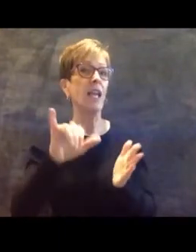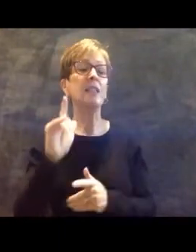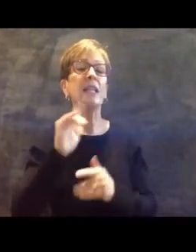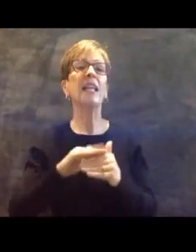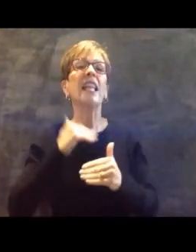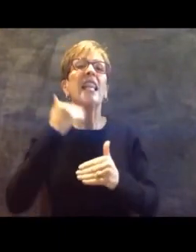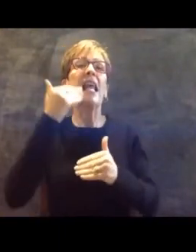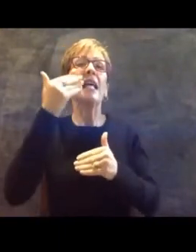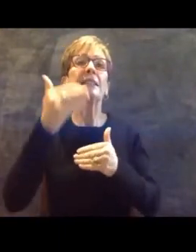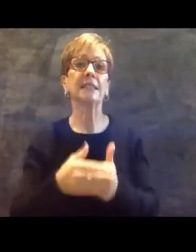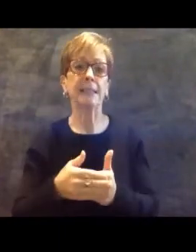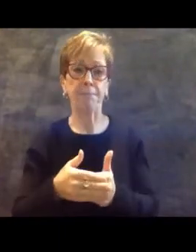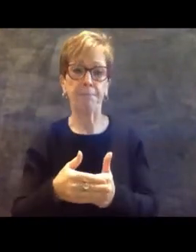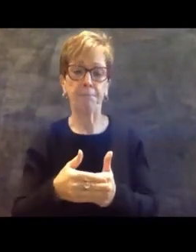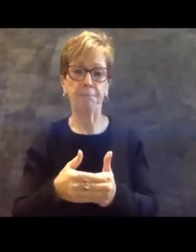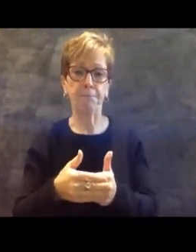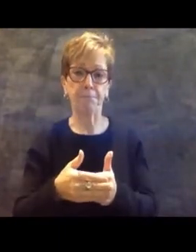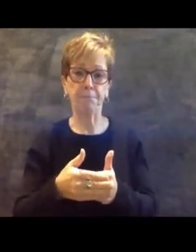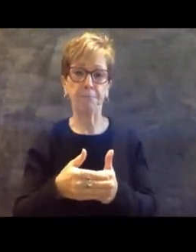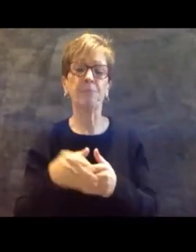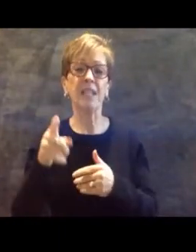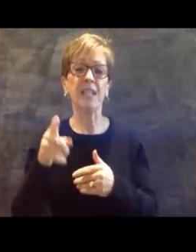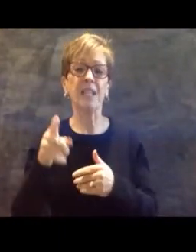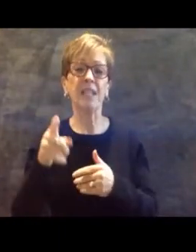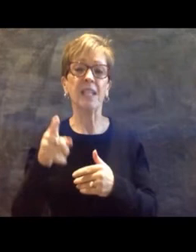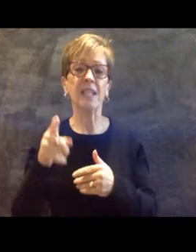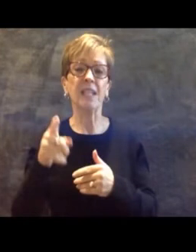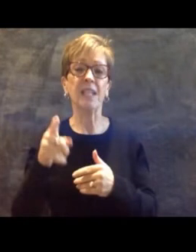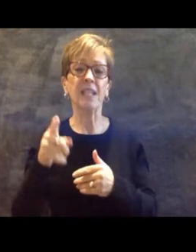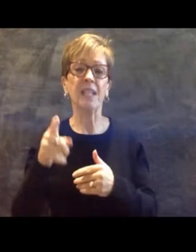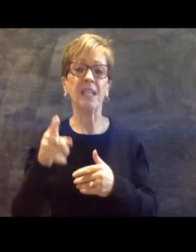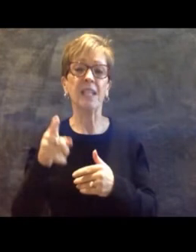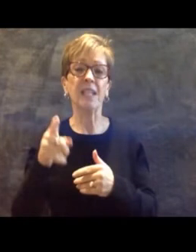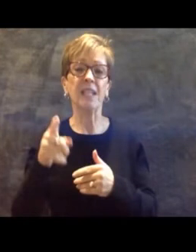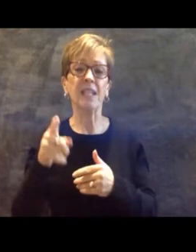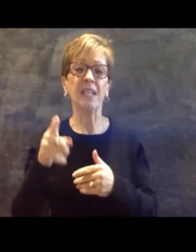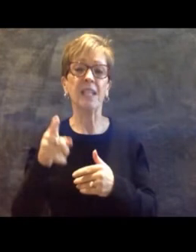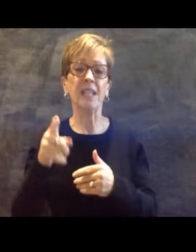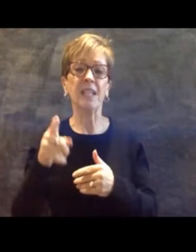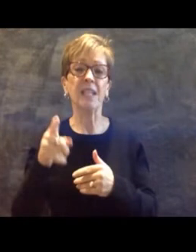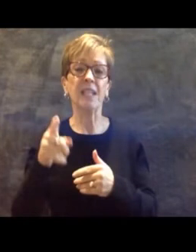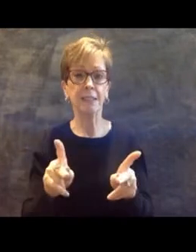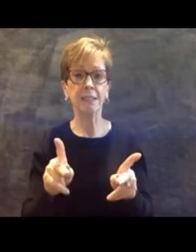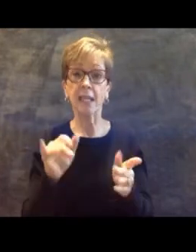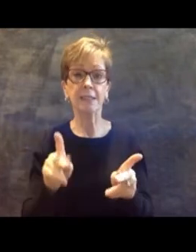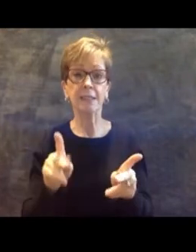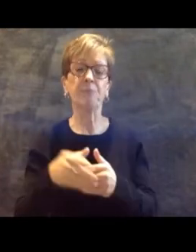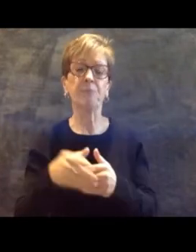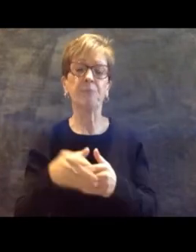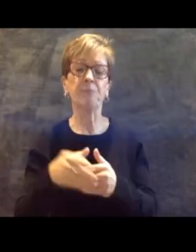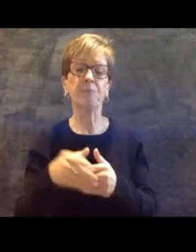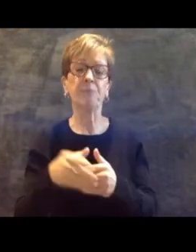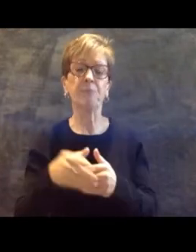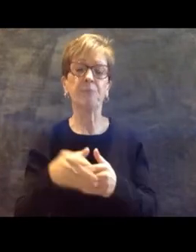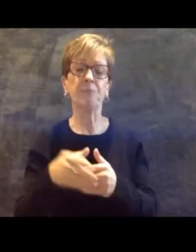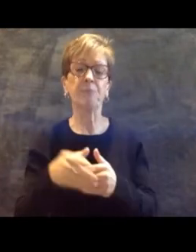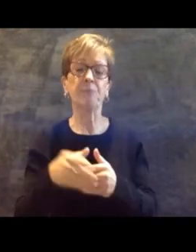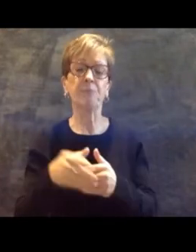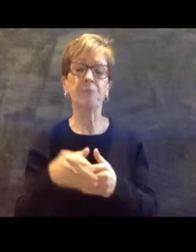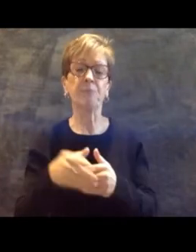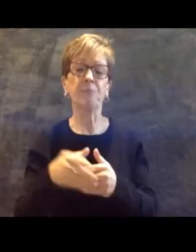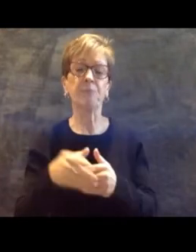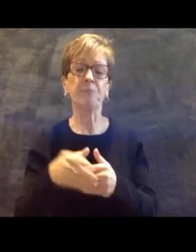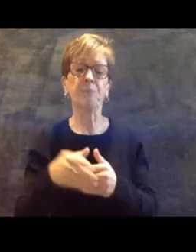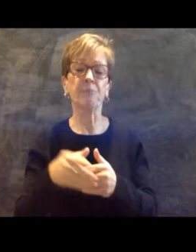leads to all kinds of other opportunities. And that's sort of what happened with the network. Honestly, Suzanne Farmer, who is